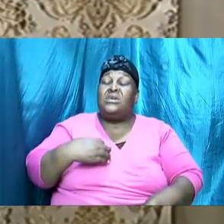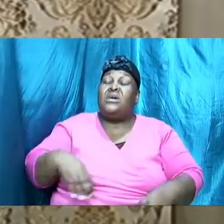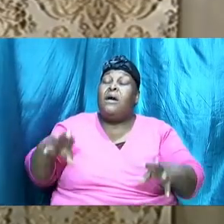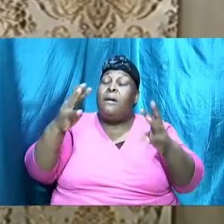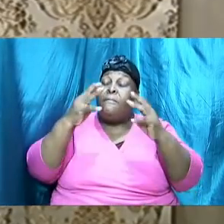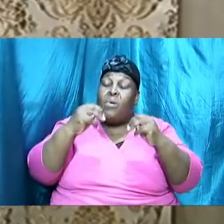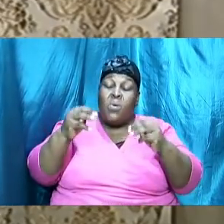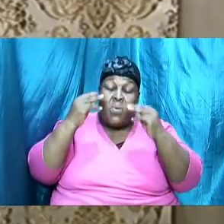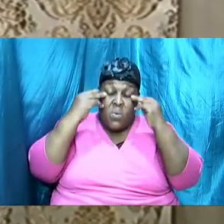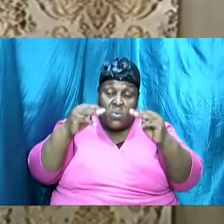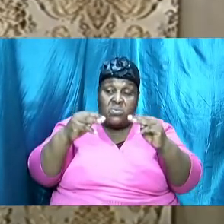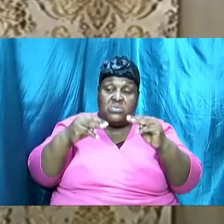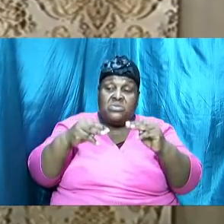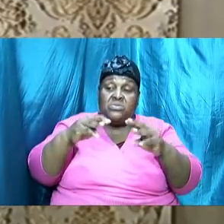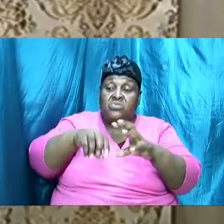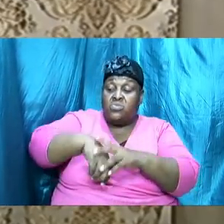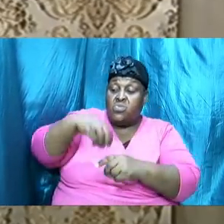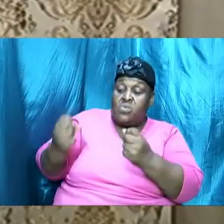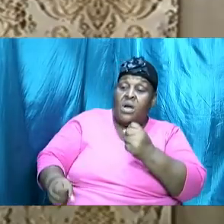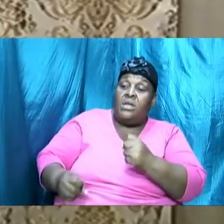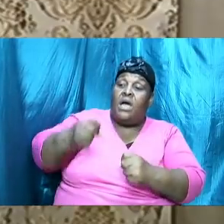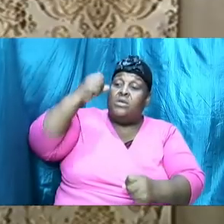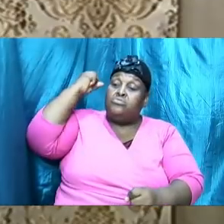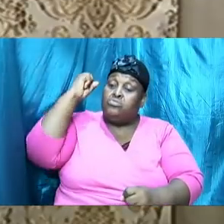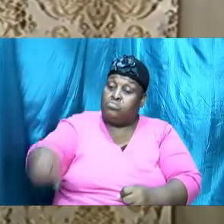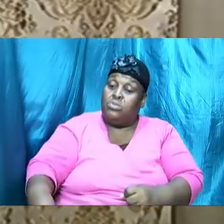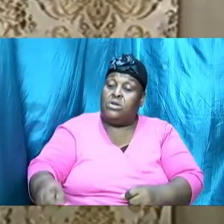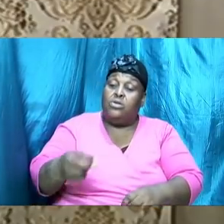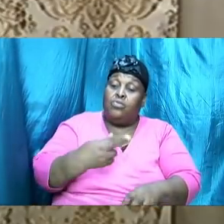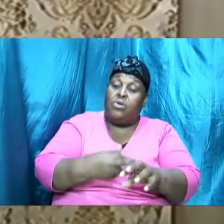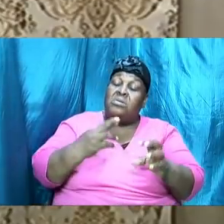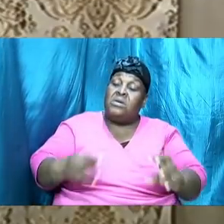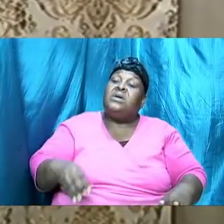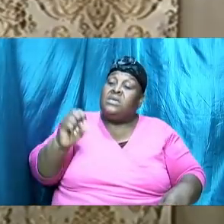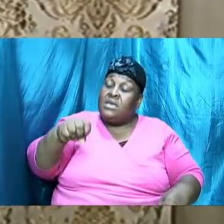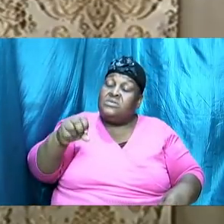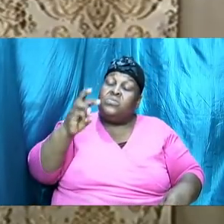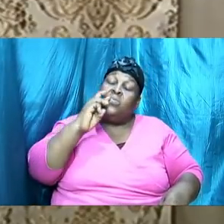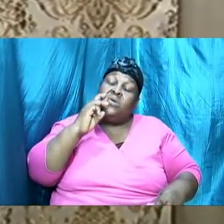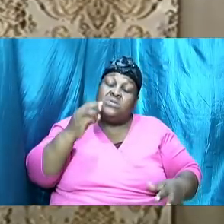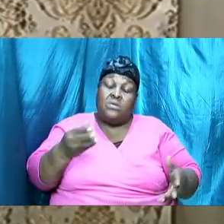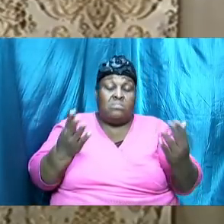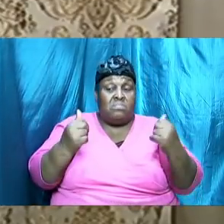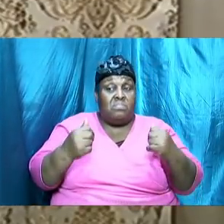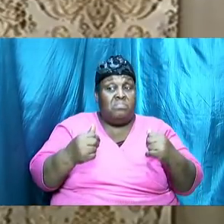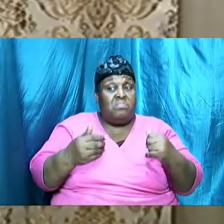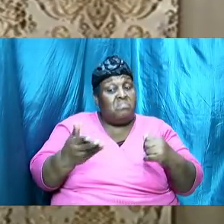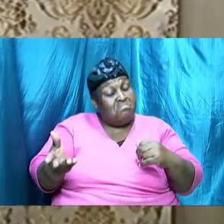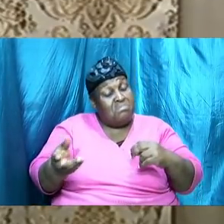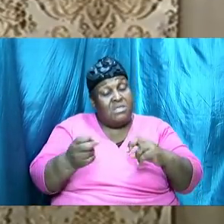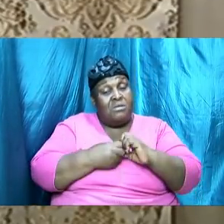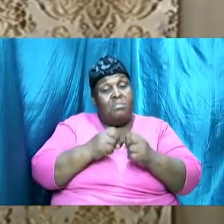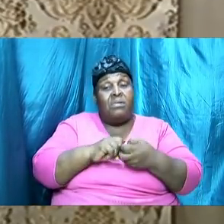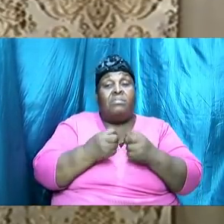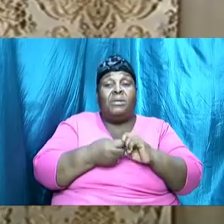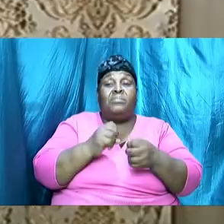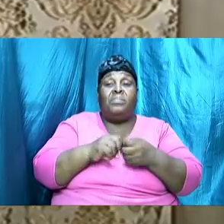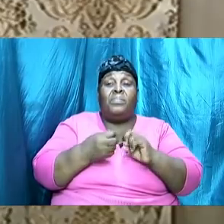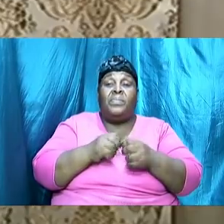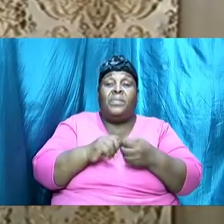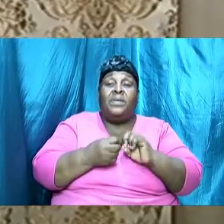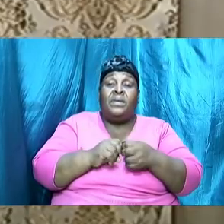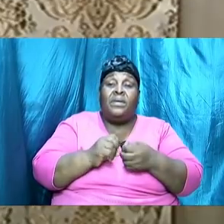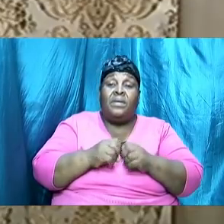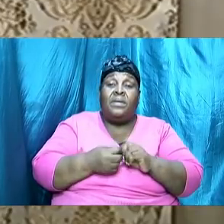smote the rock yes the water came but there was a problem because